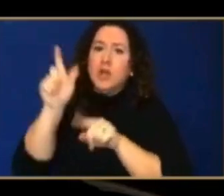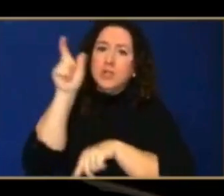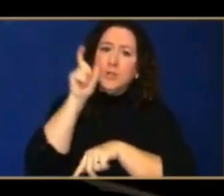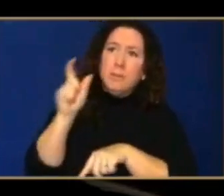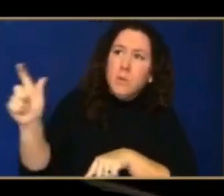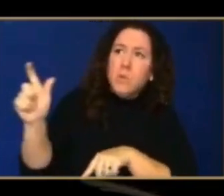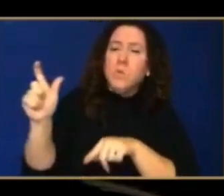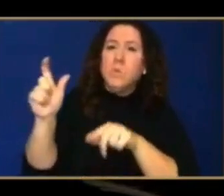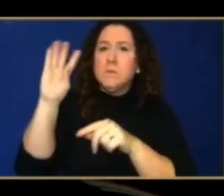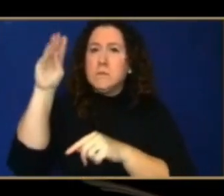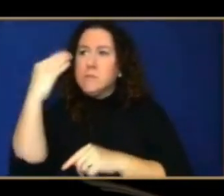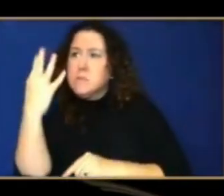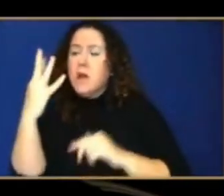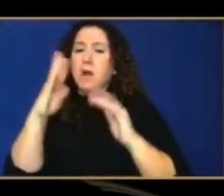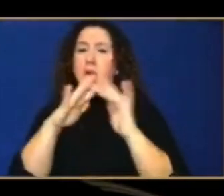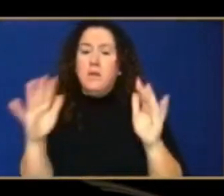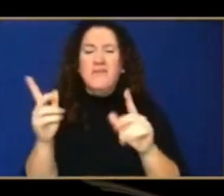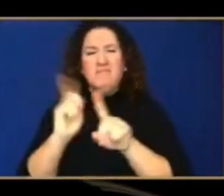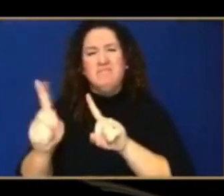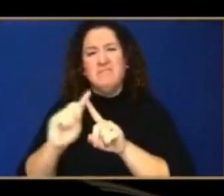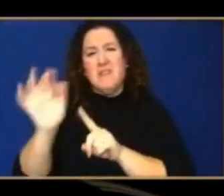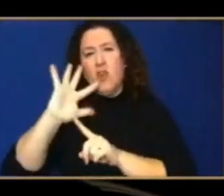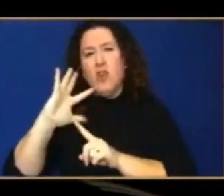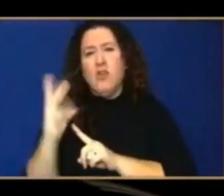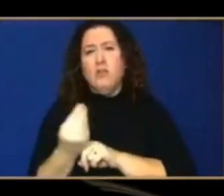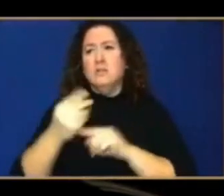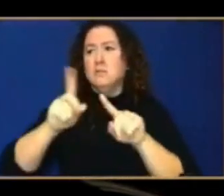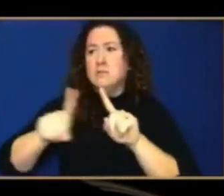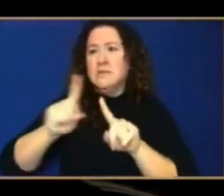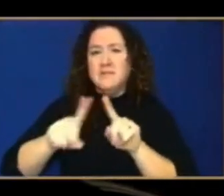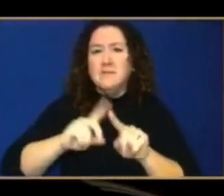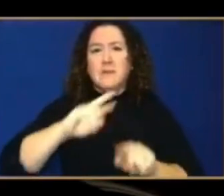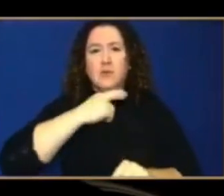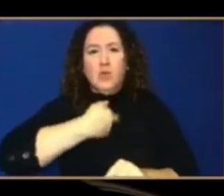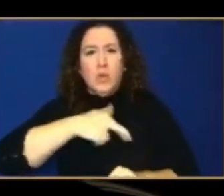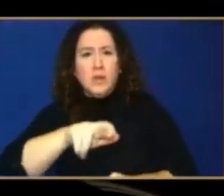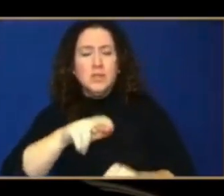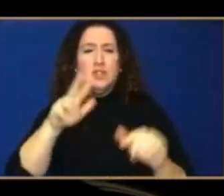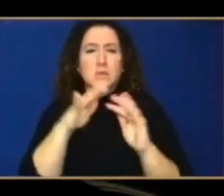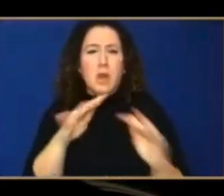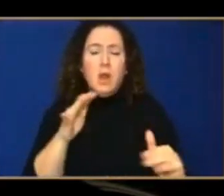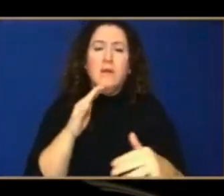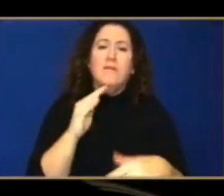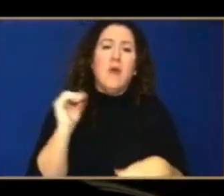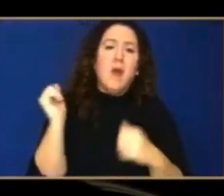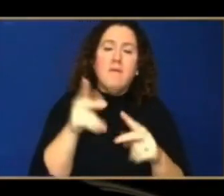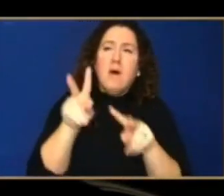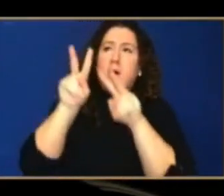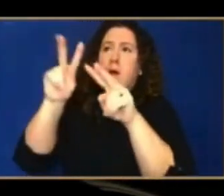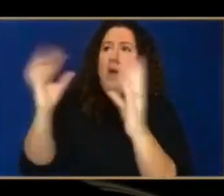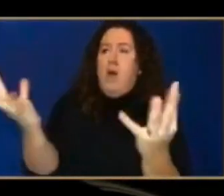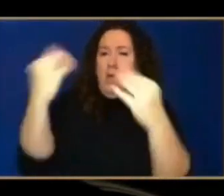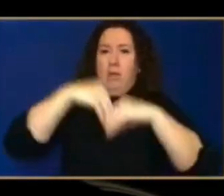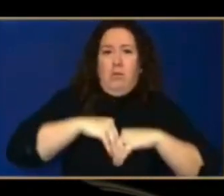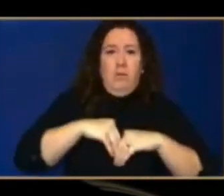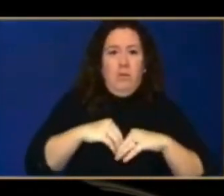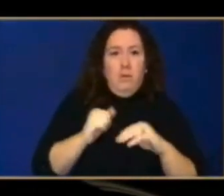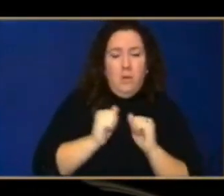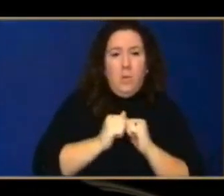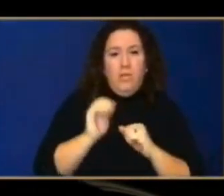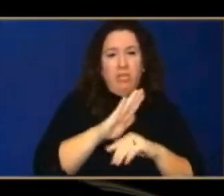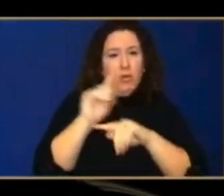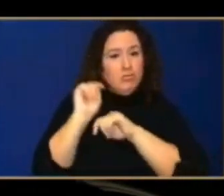world who have been taking the observations of these of the solar system and incorporating that into their traditions and religions.